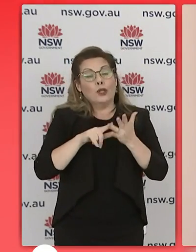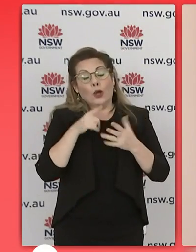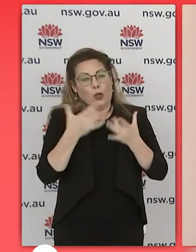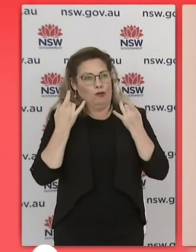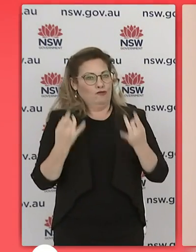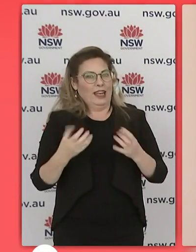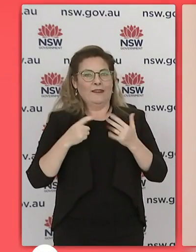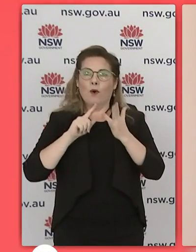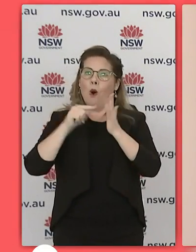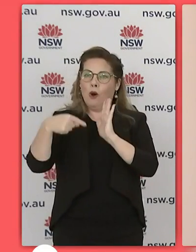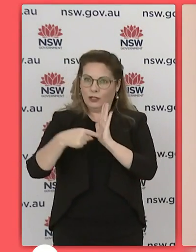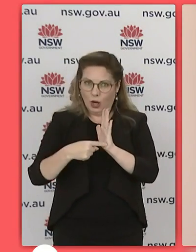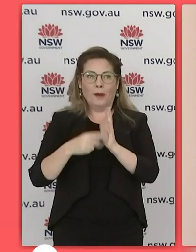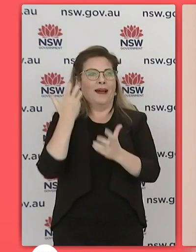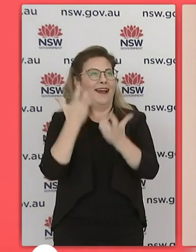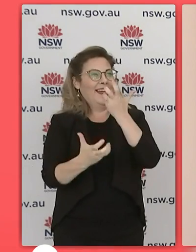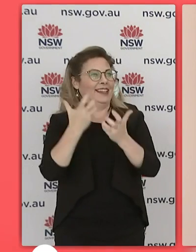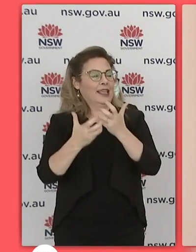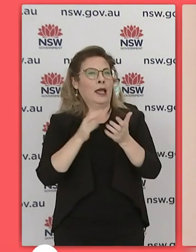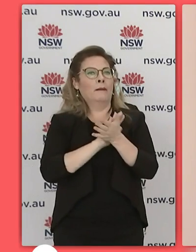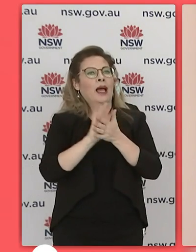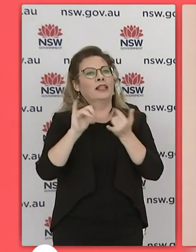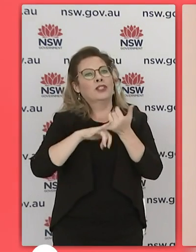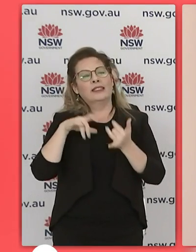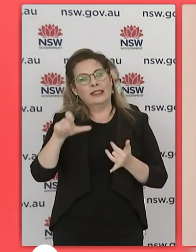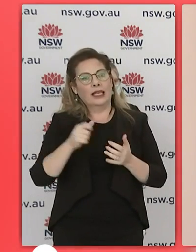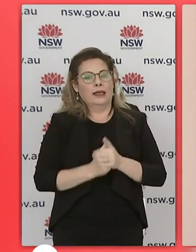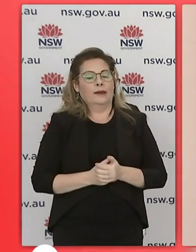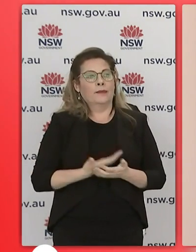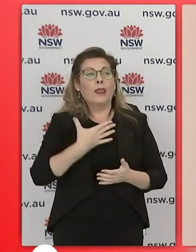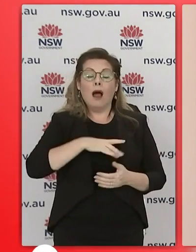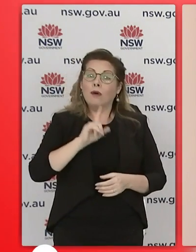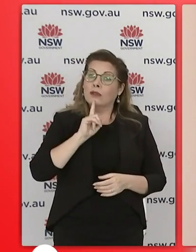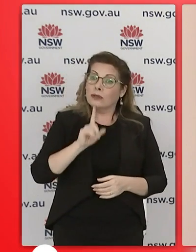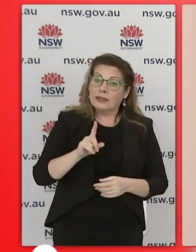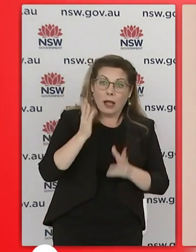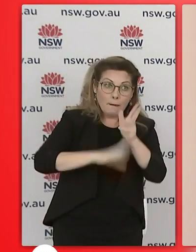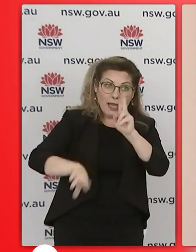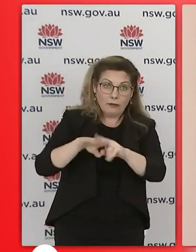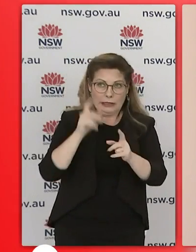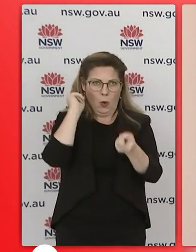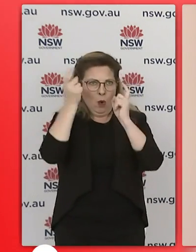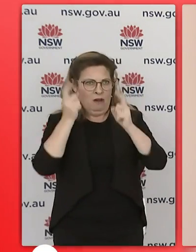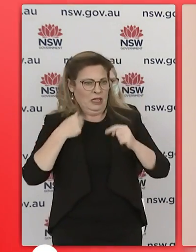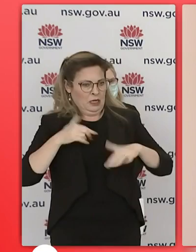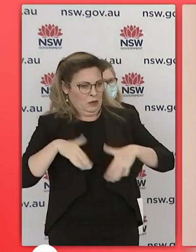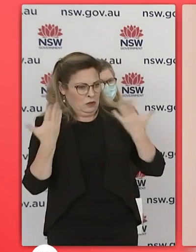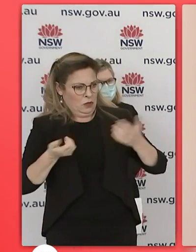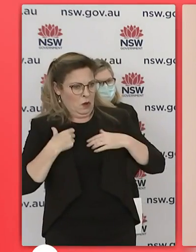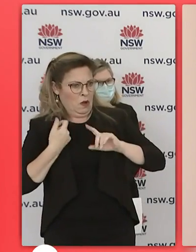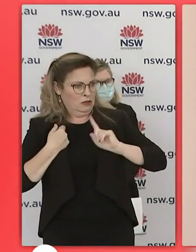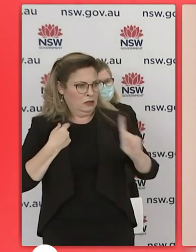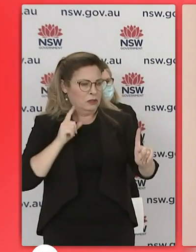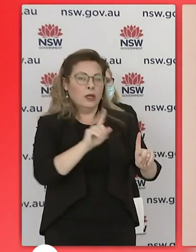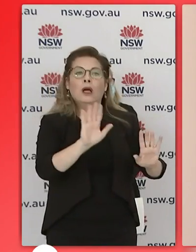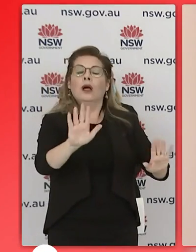stress that to the mums and dads your children will be well looked after inside when they arrive they'll be literally ushered we'll